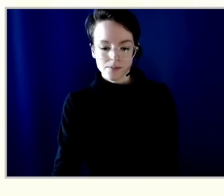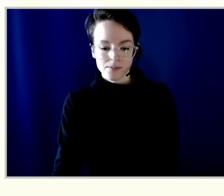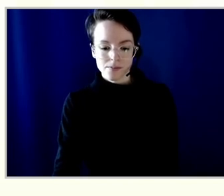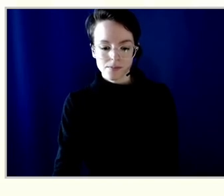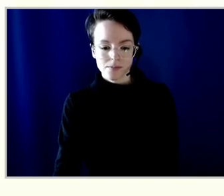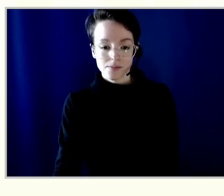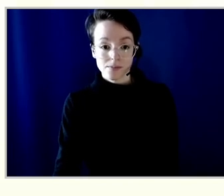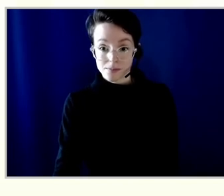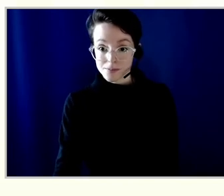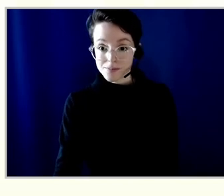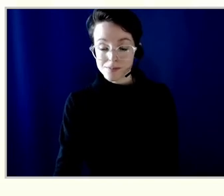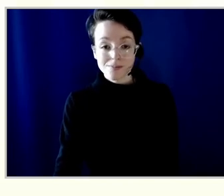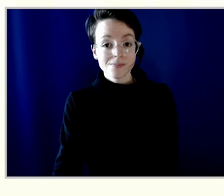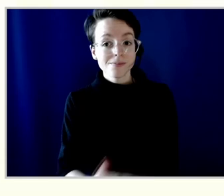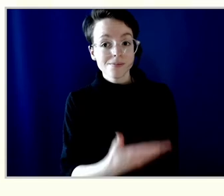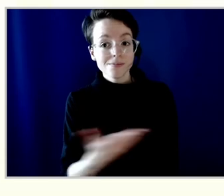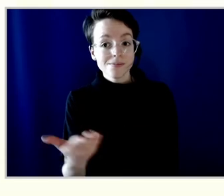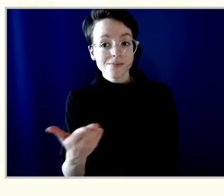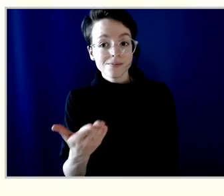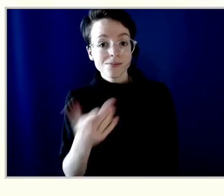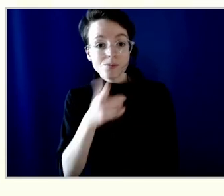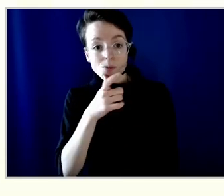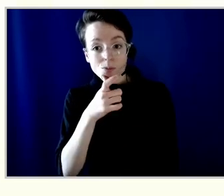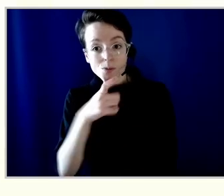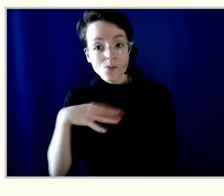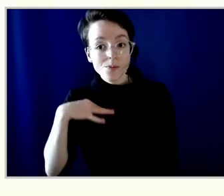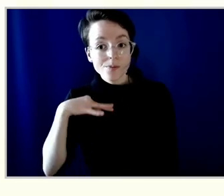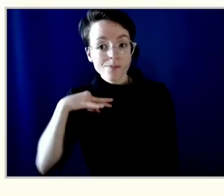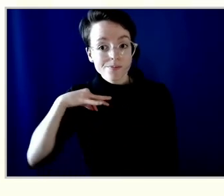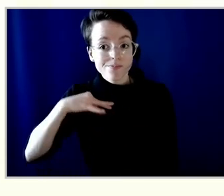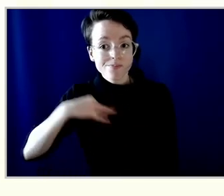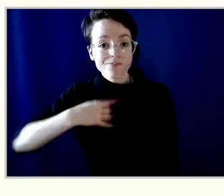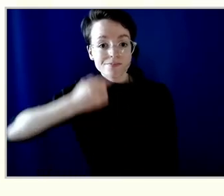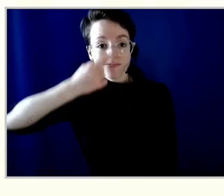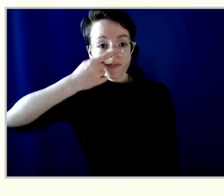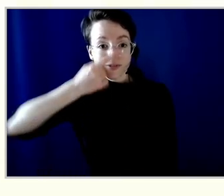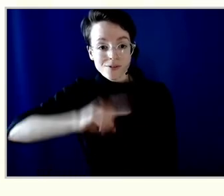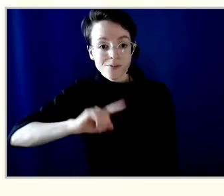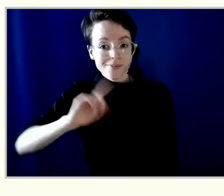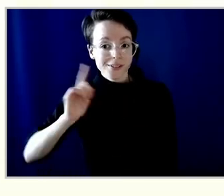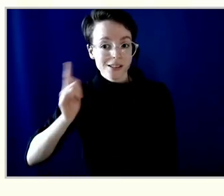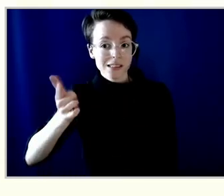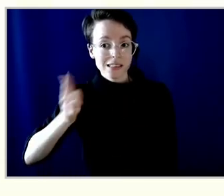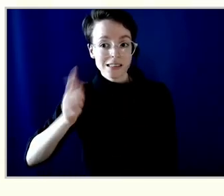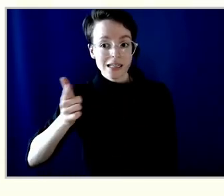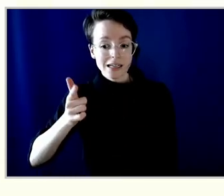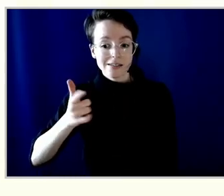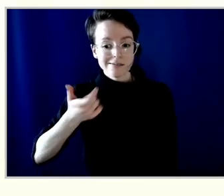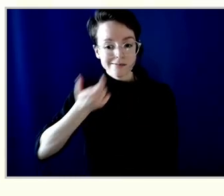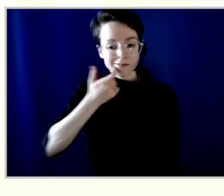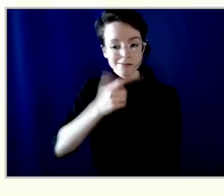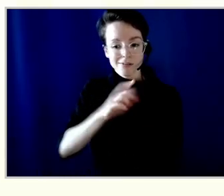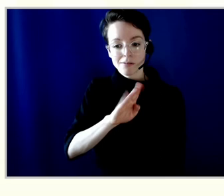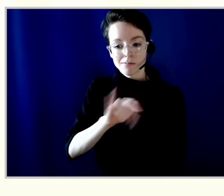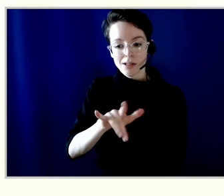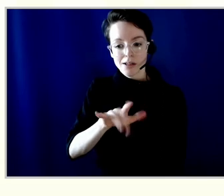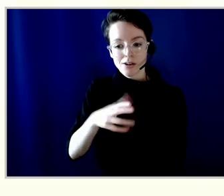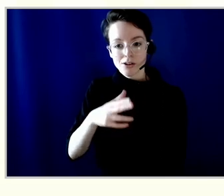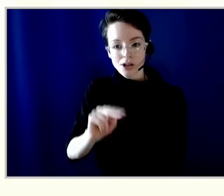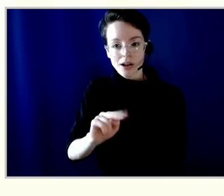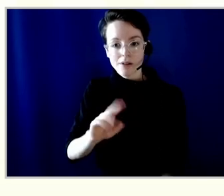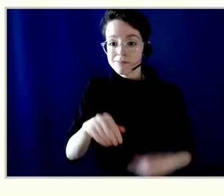Is there somebody who's with us online who would like to second the motion that director Bill Chan has just moved?